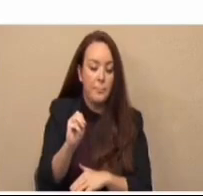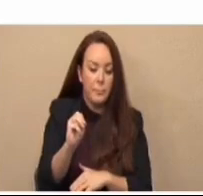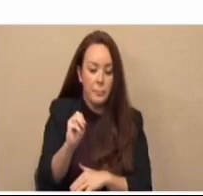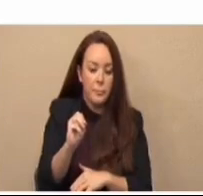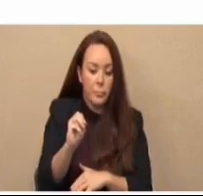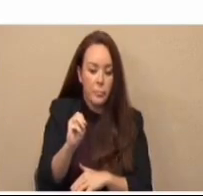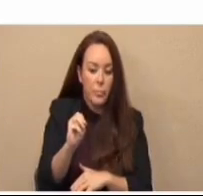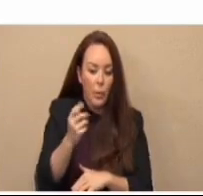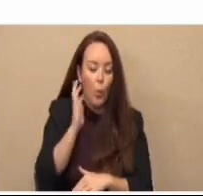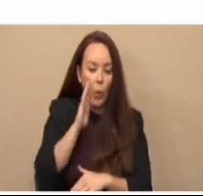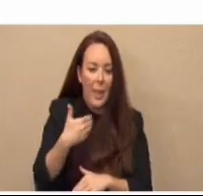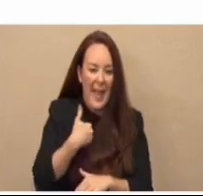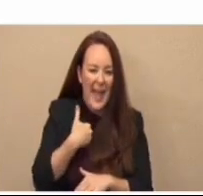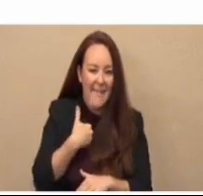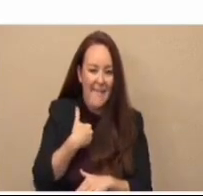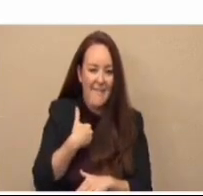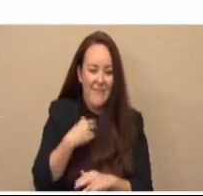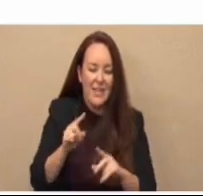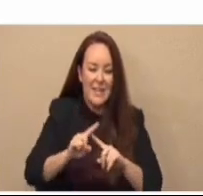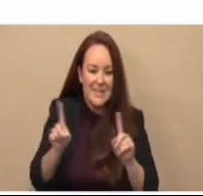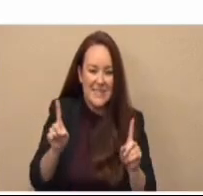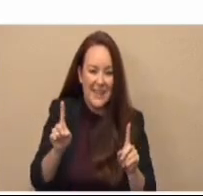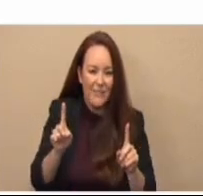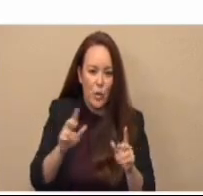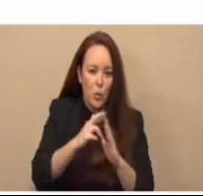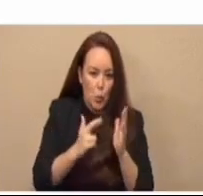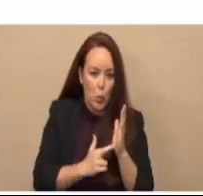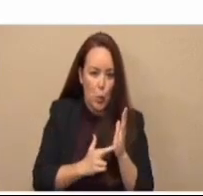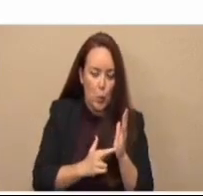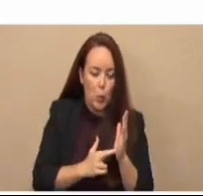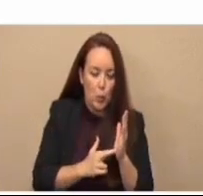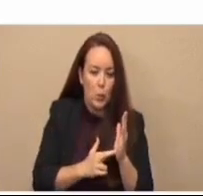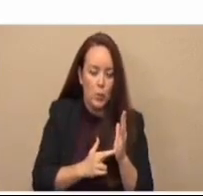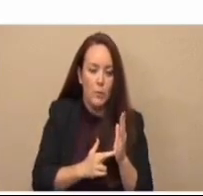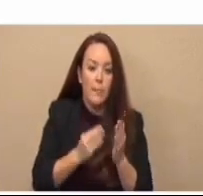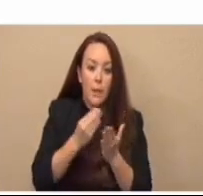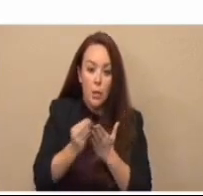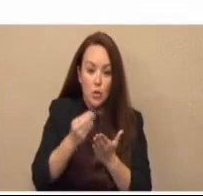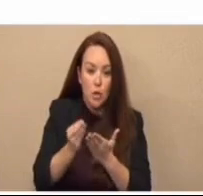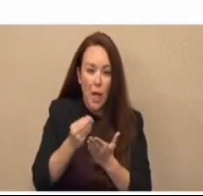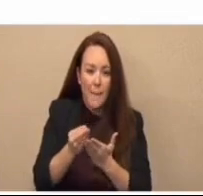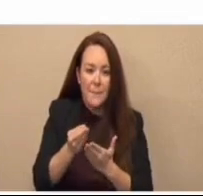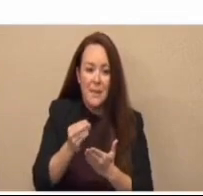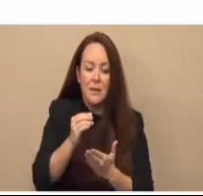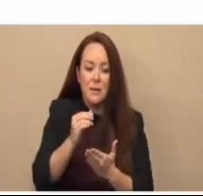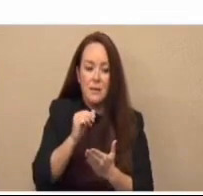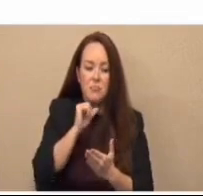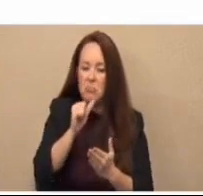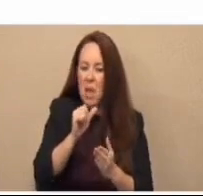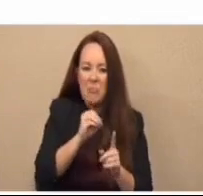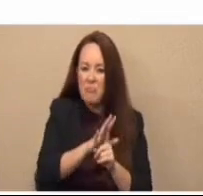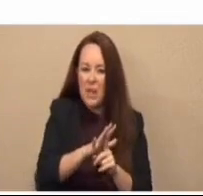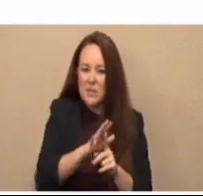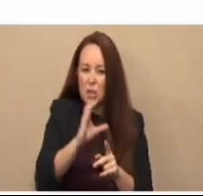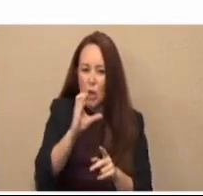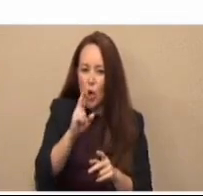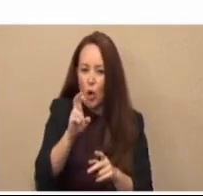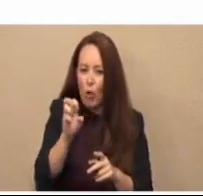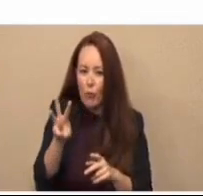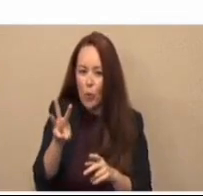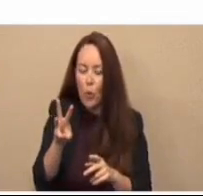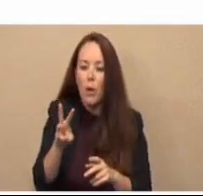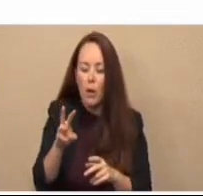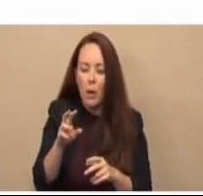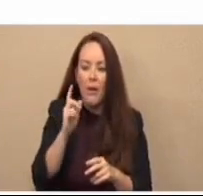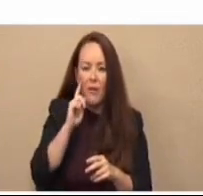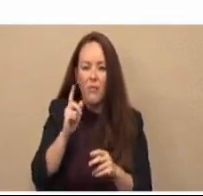then we'll have a different protocol. Shopping is not affected by the curfew as a means to allow